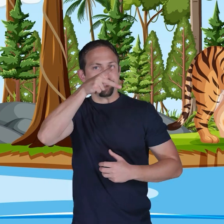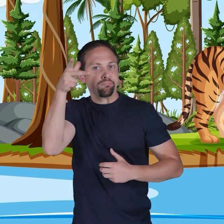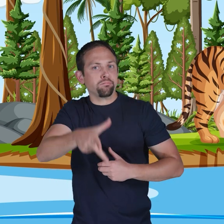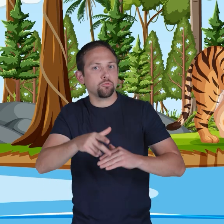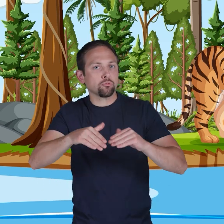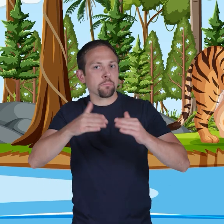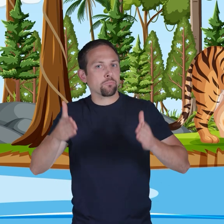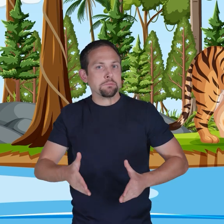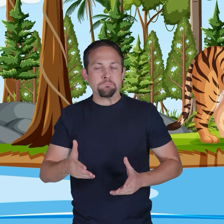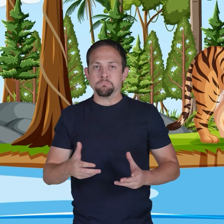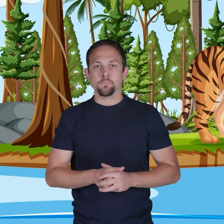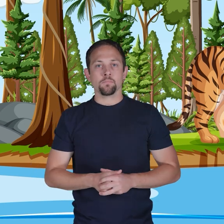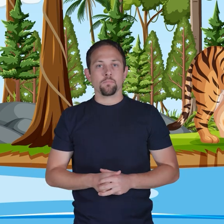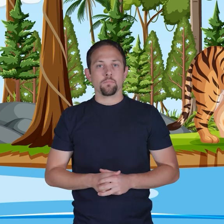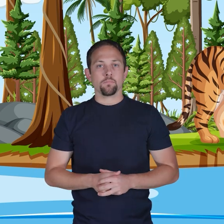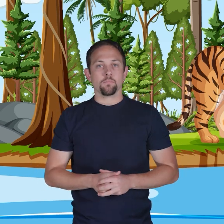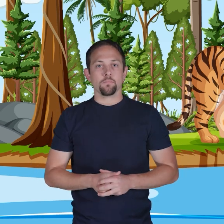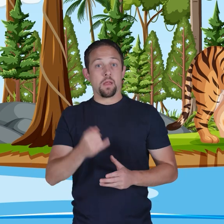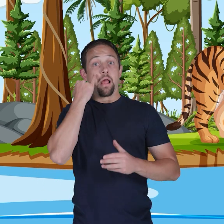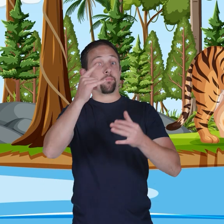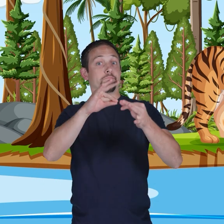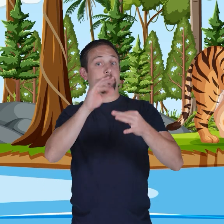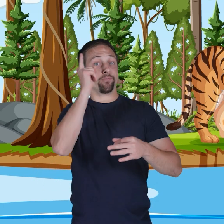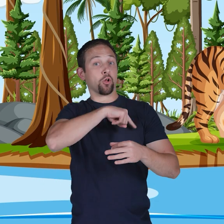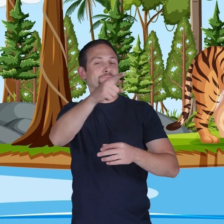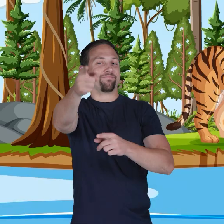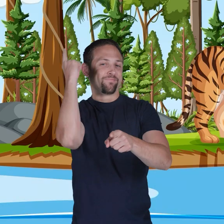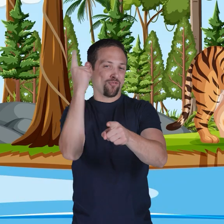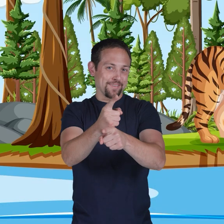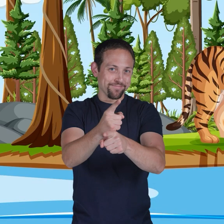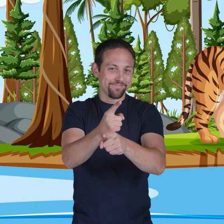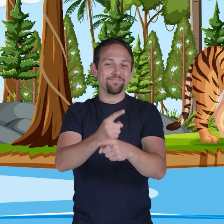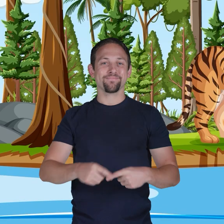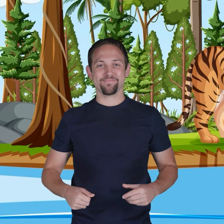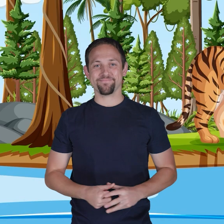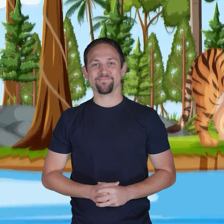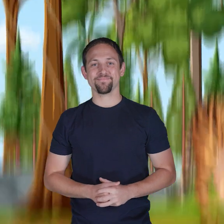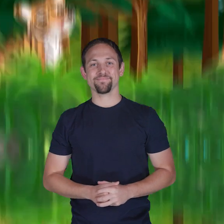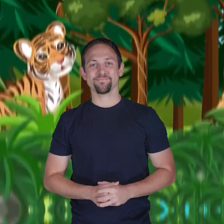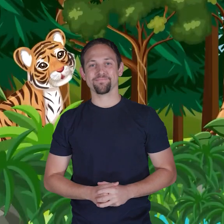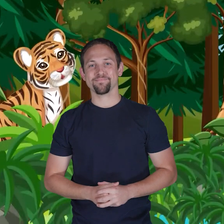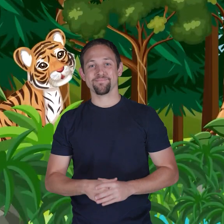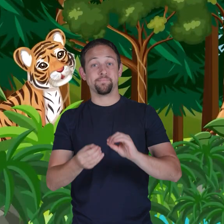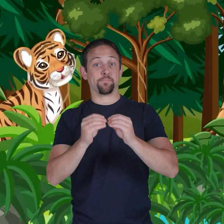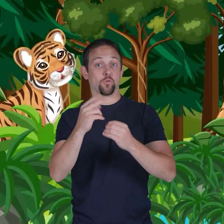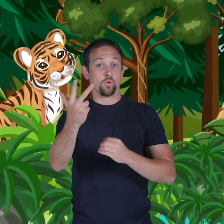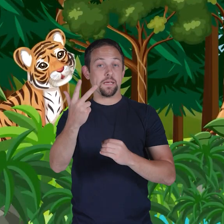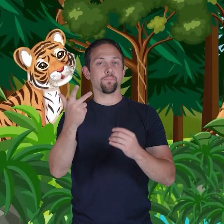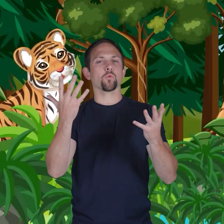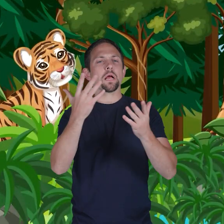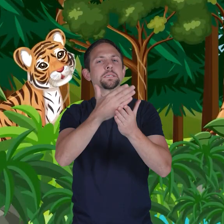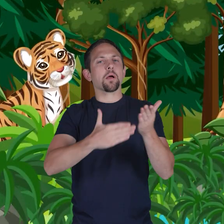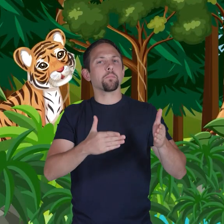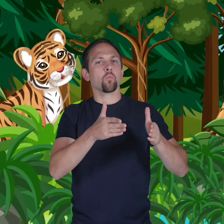terrible swimmers. If you said false, that's the correct answer. Number three,